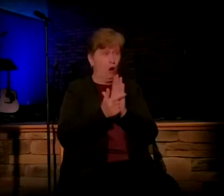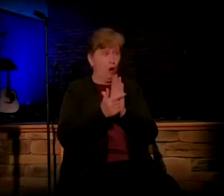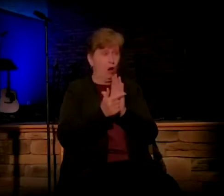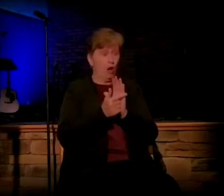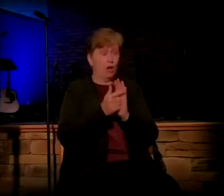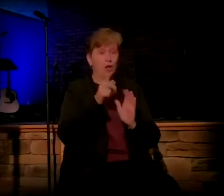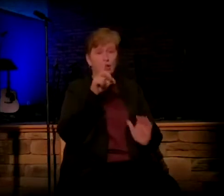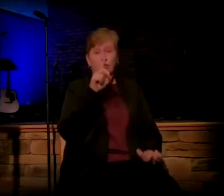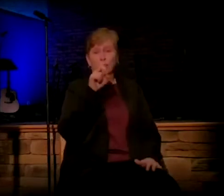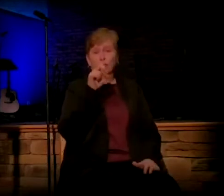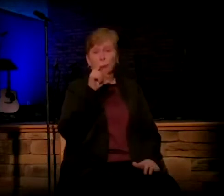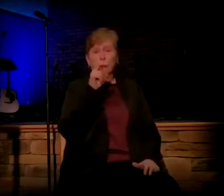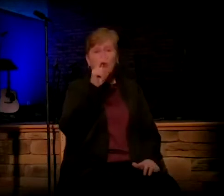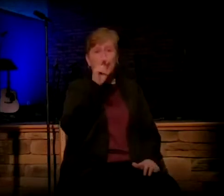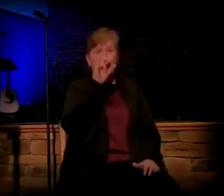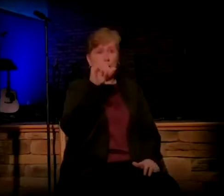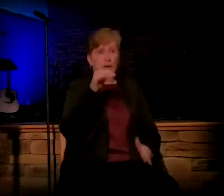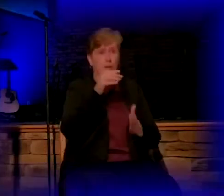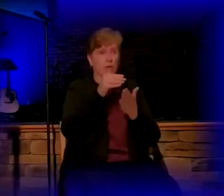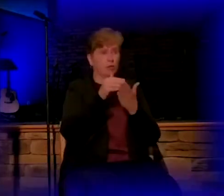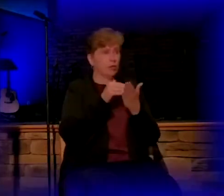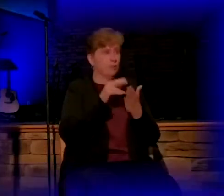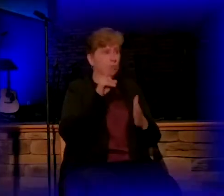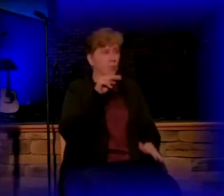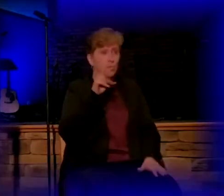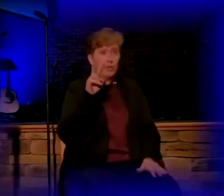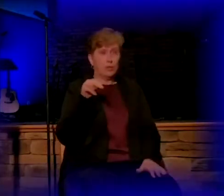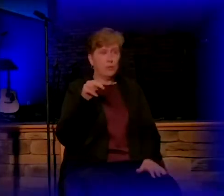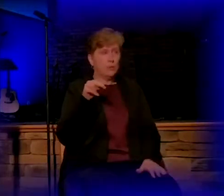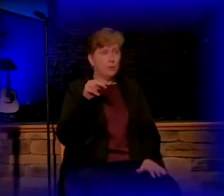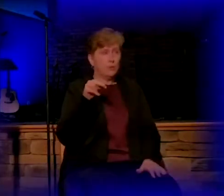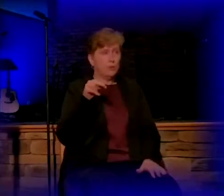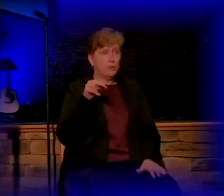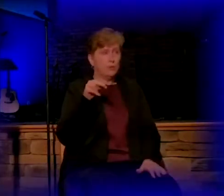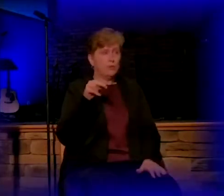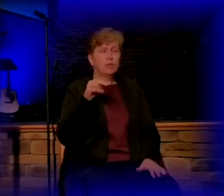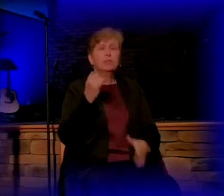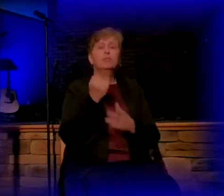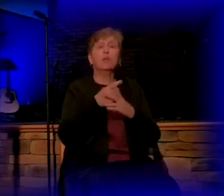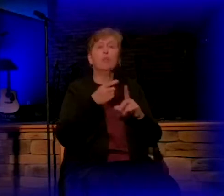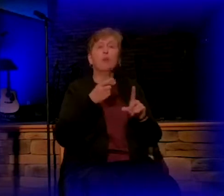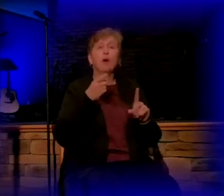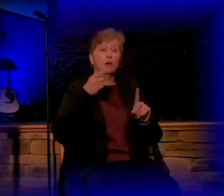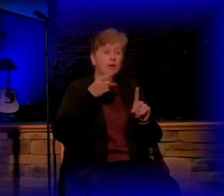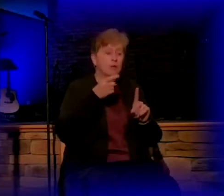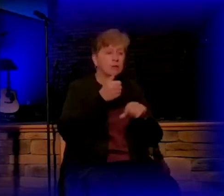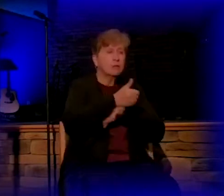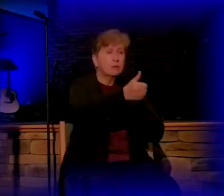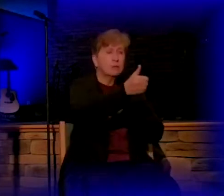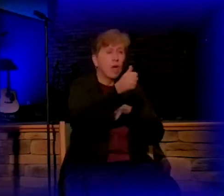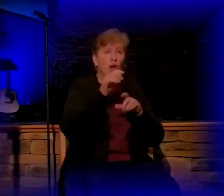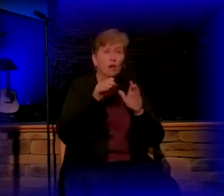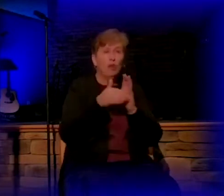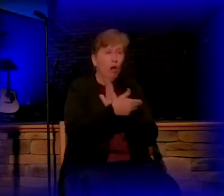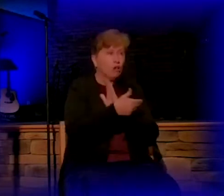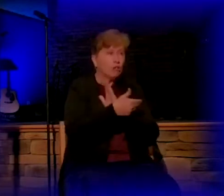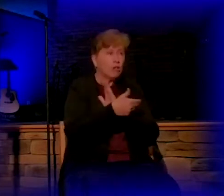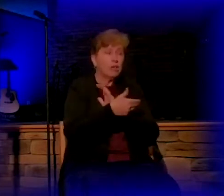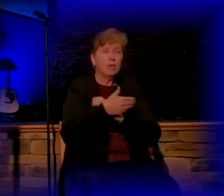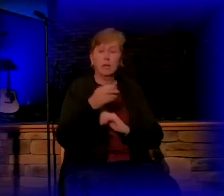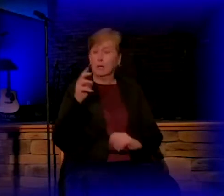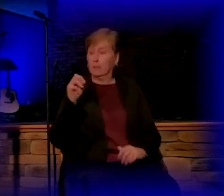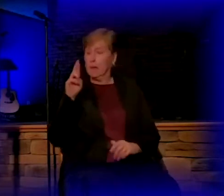Deuteronomy chapter 22, if someone was charged with adultery, if Mary was charged with adultery,